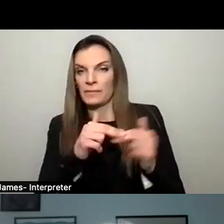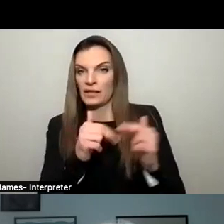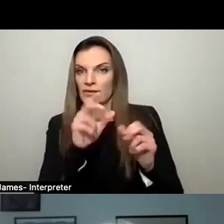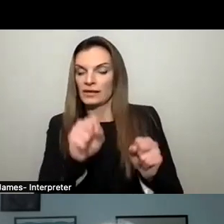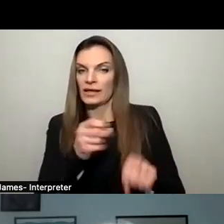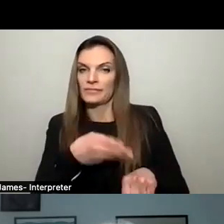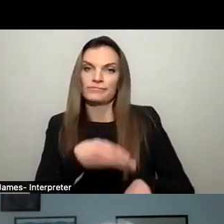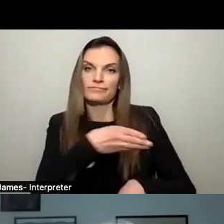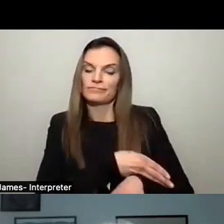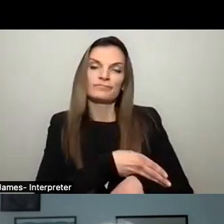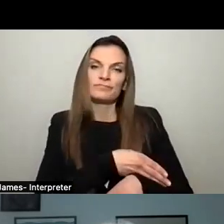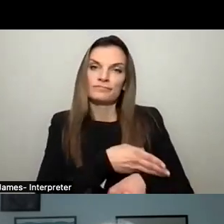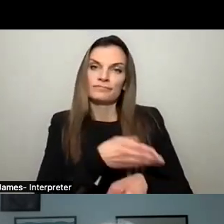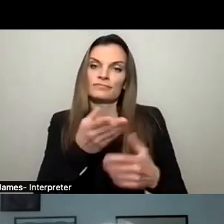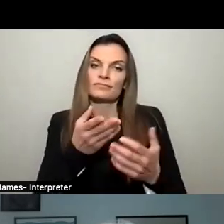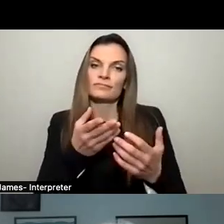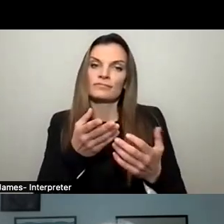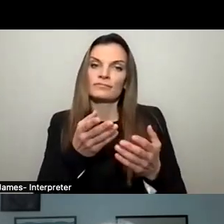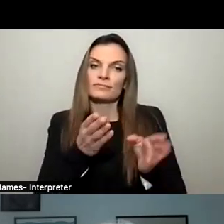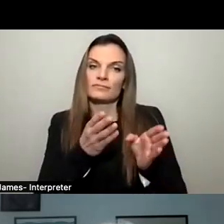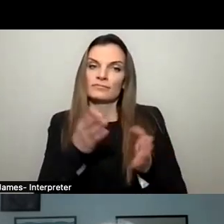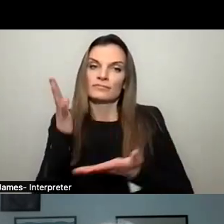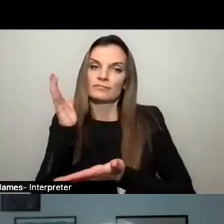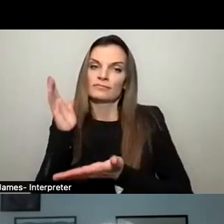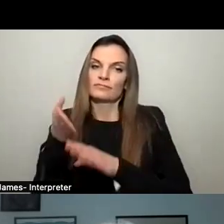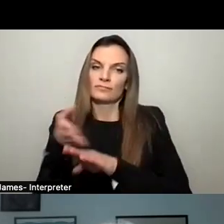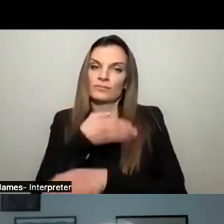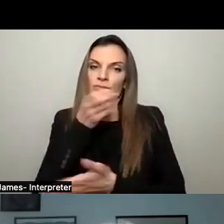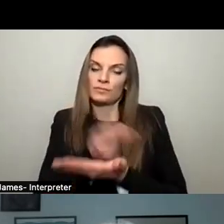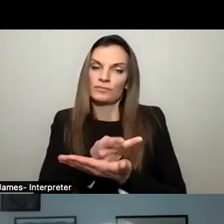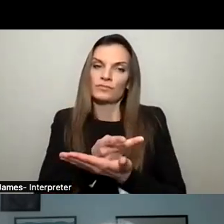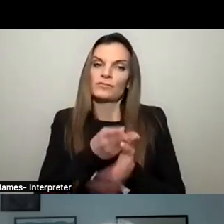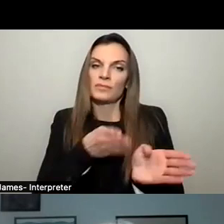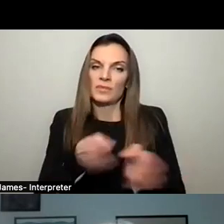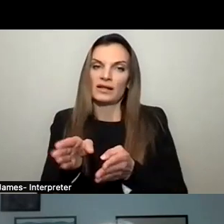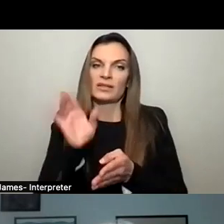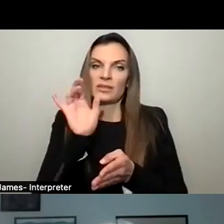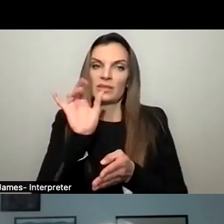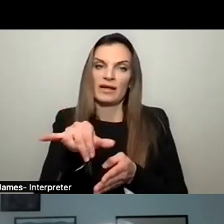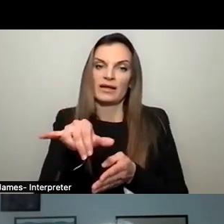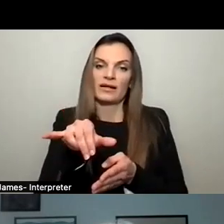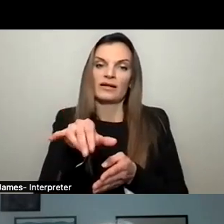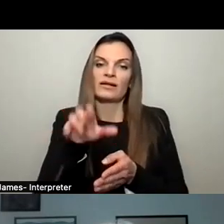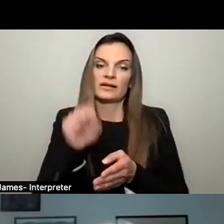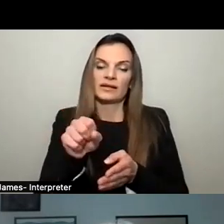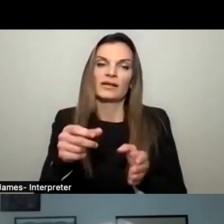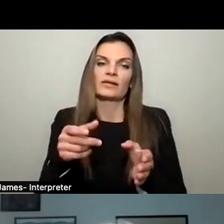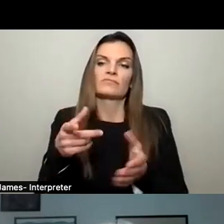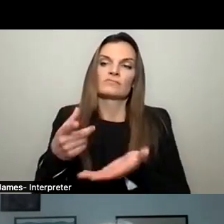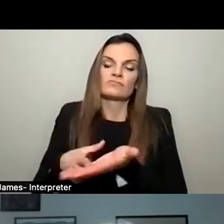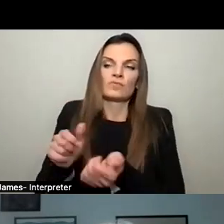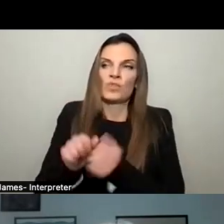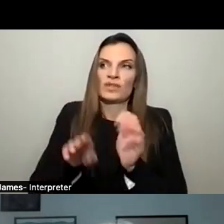out, lay out what is there, work together and have a pre-approved plan. That can be then socialized out with developers and